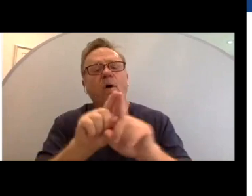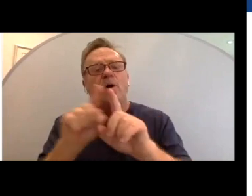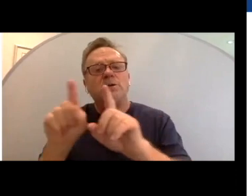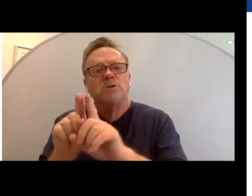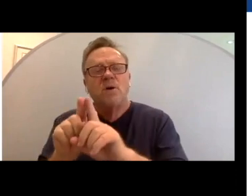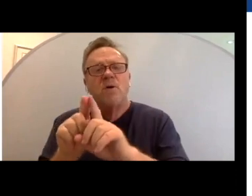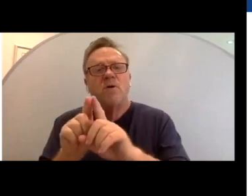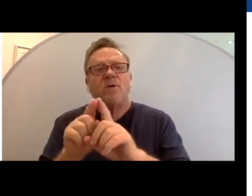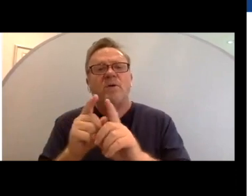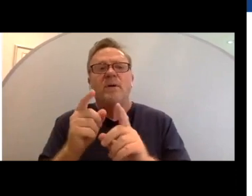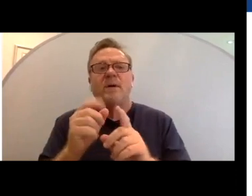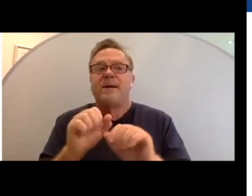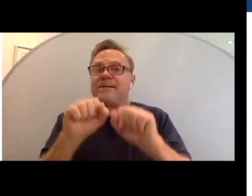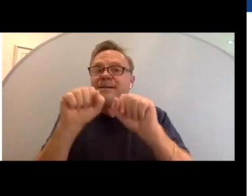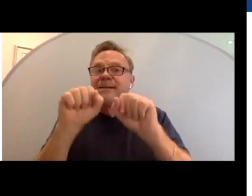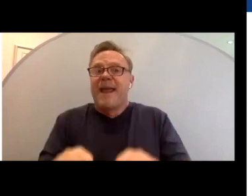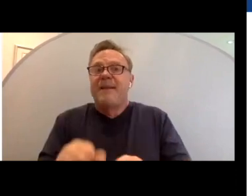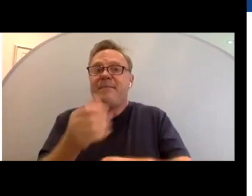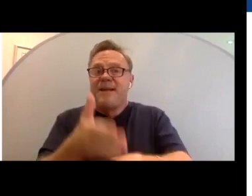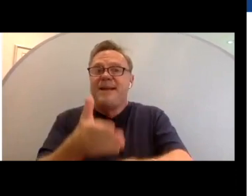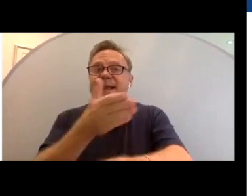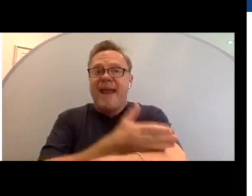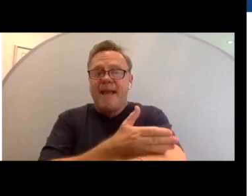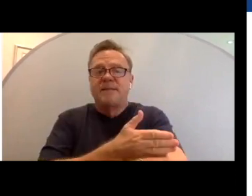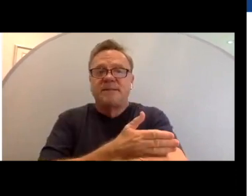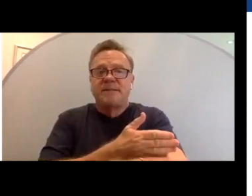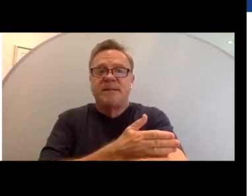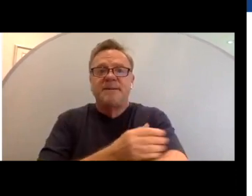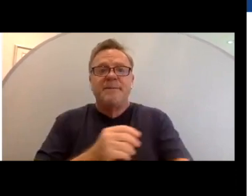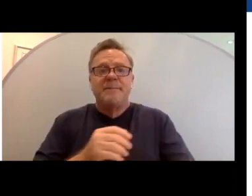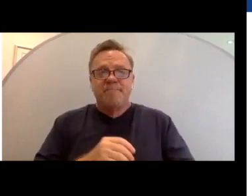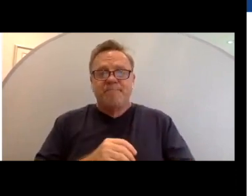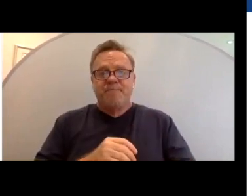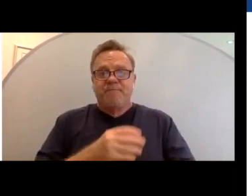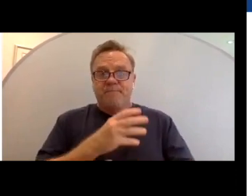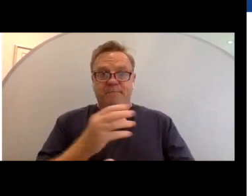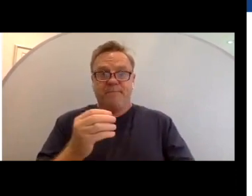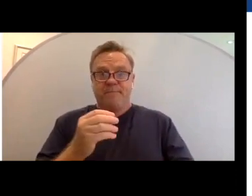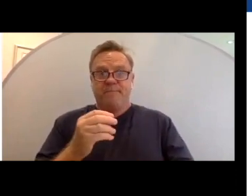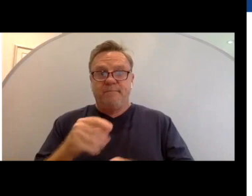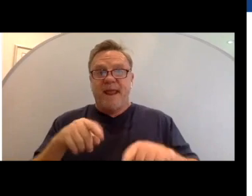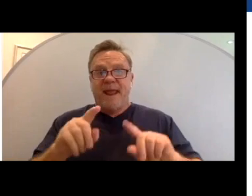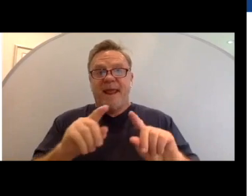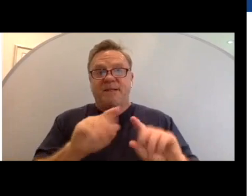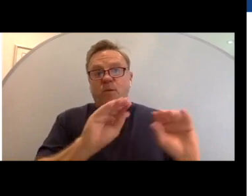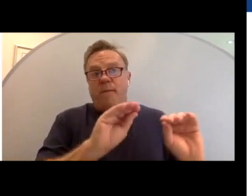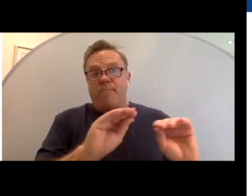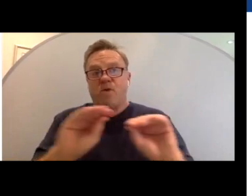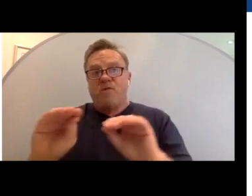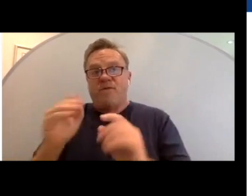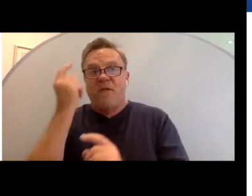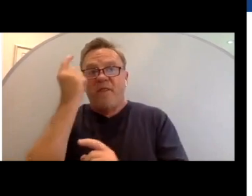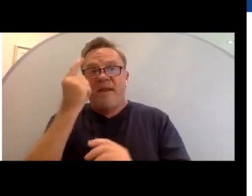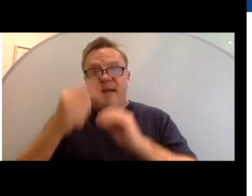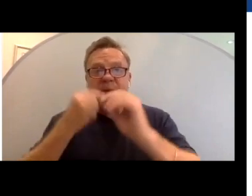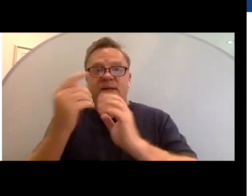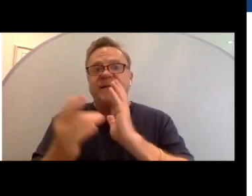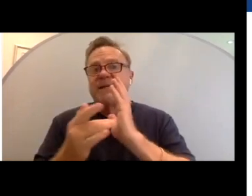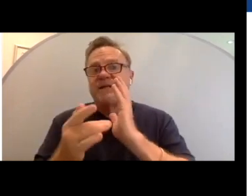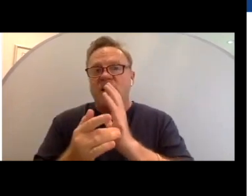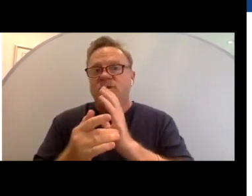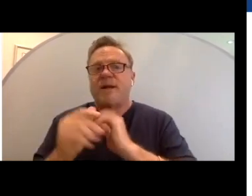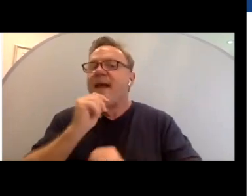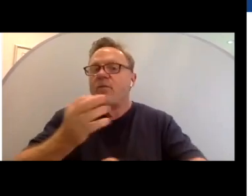can be enhanced. And I would say that as we move into thinking about technologies, not